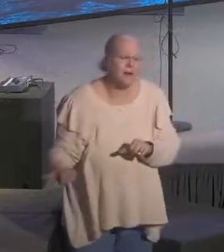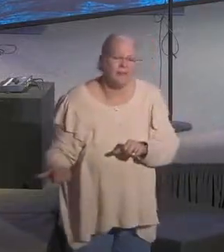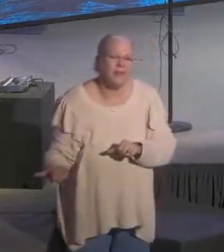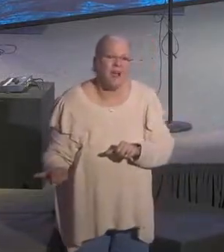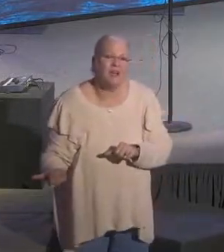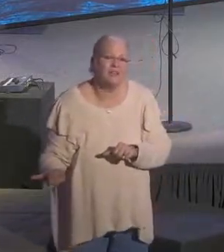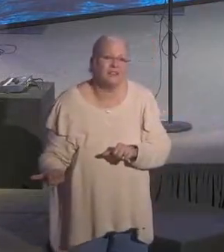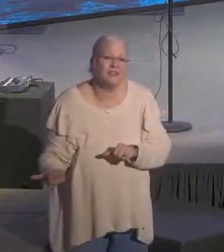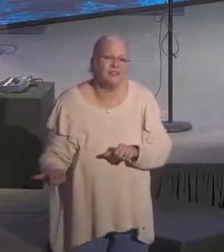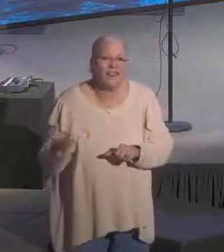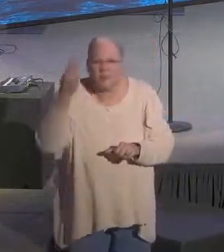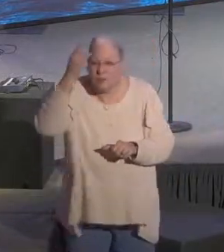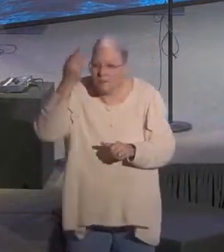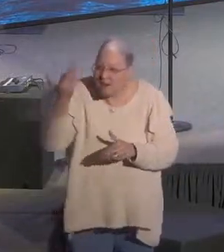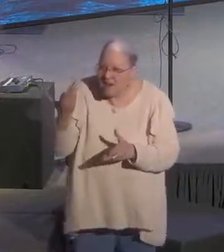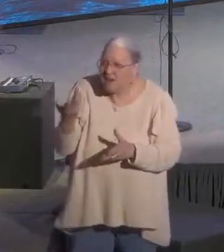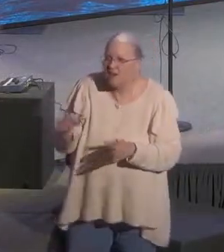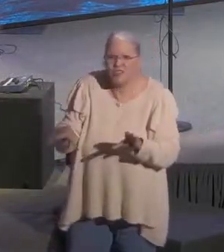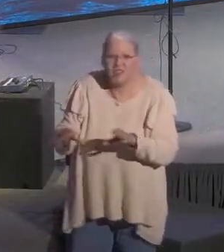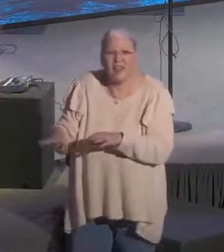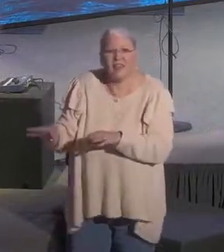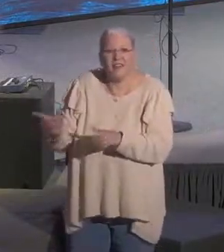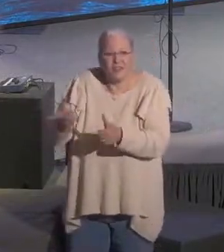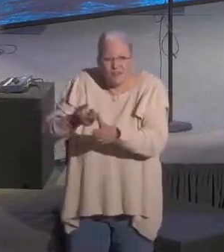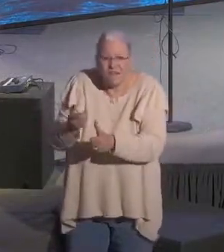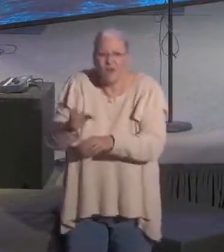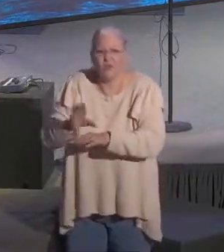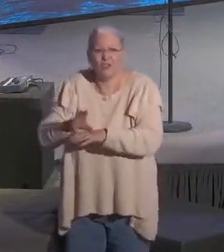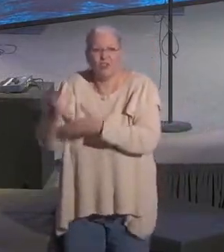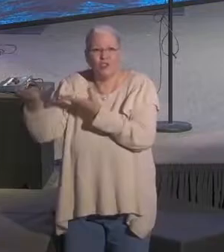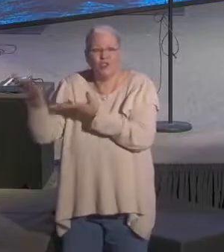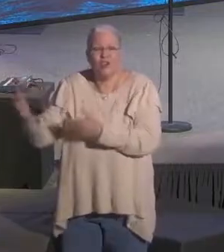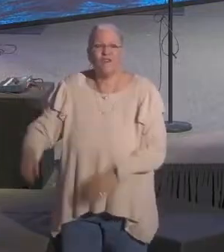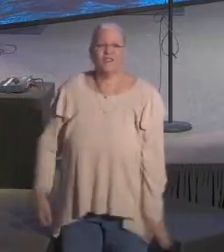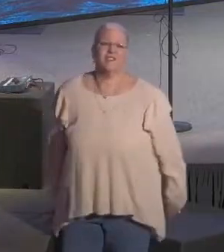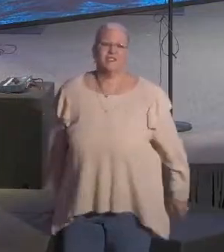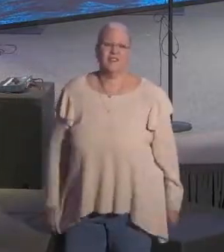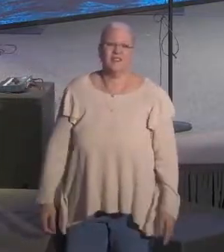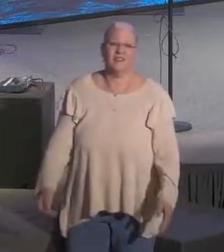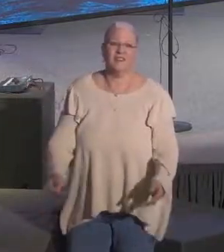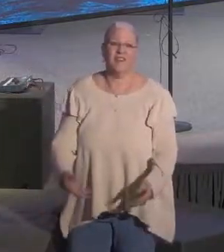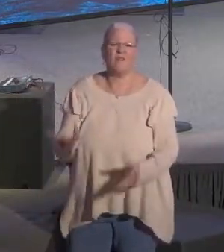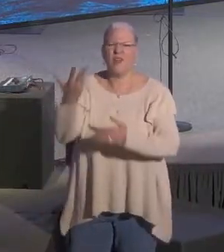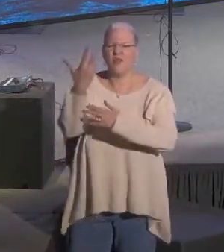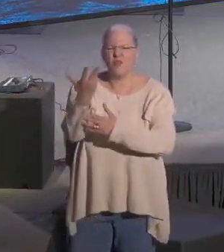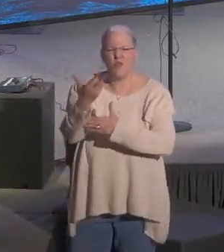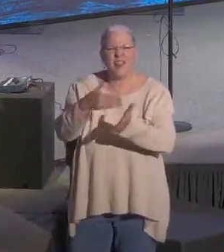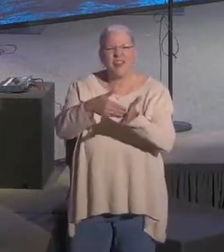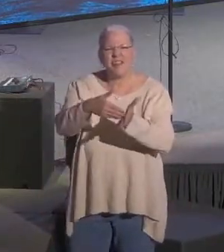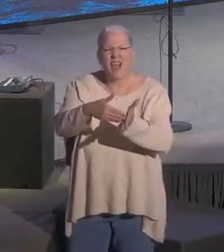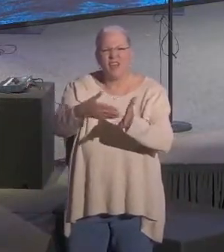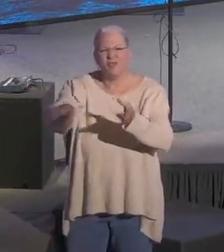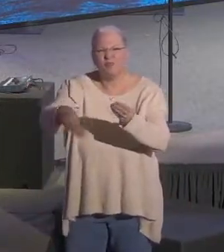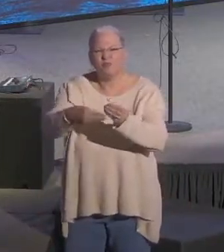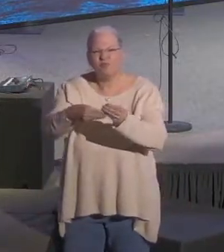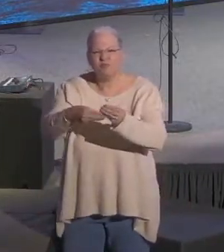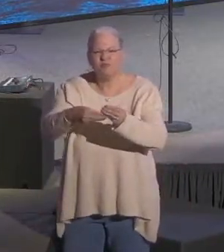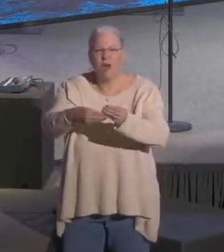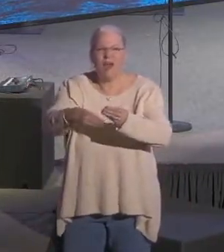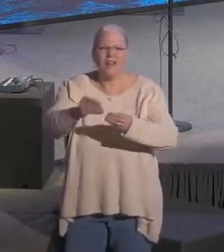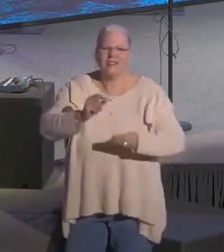Because listen, our nation needs us. They need the message that we have. The message it saves